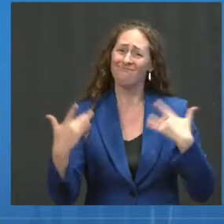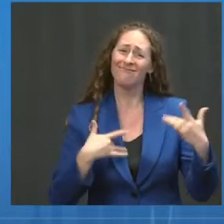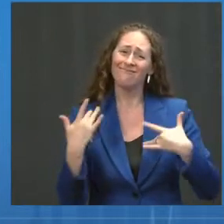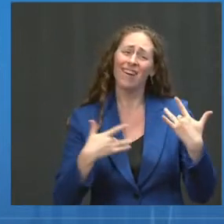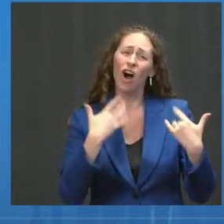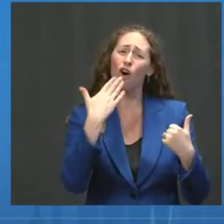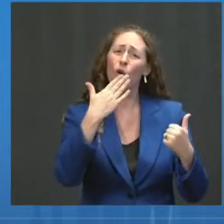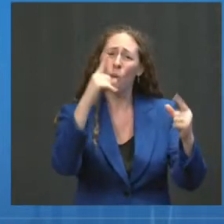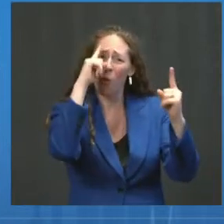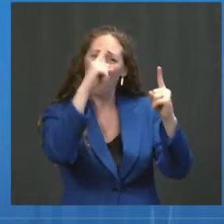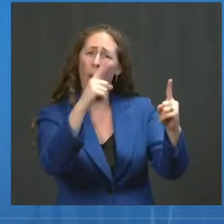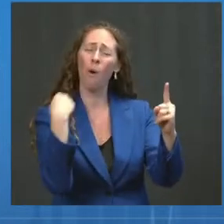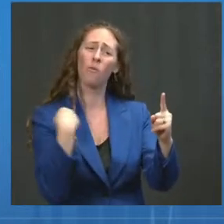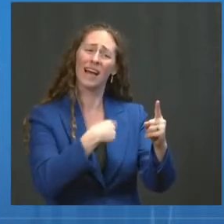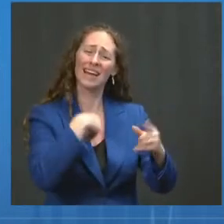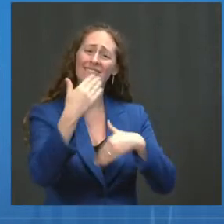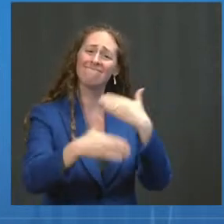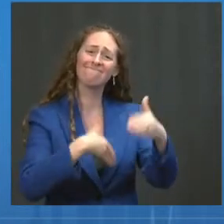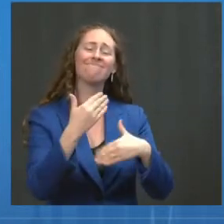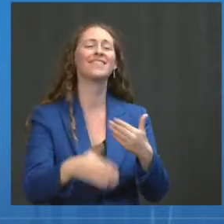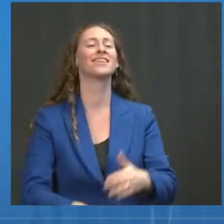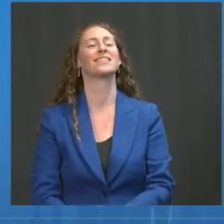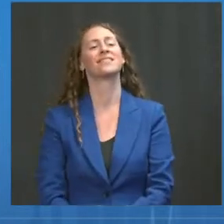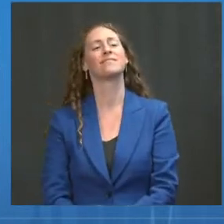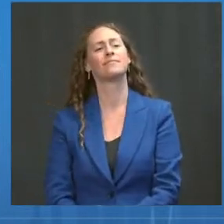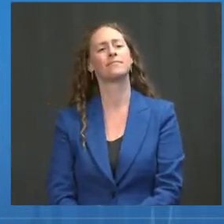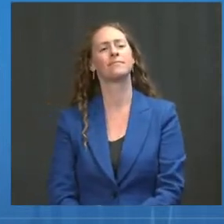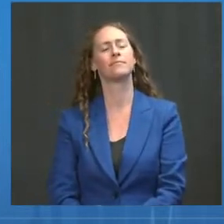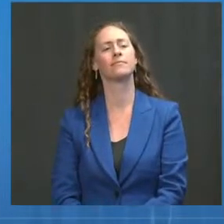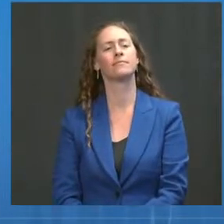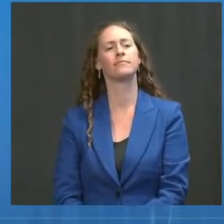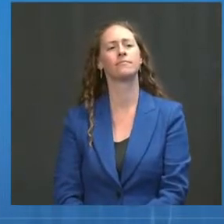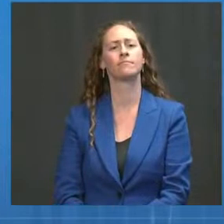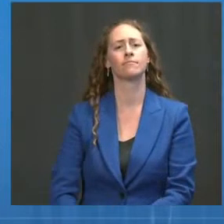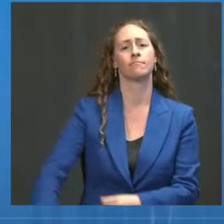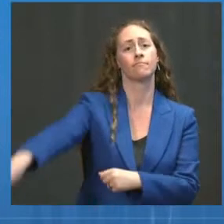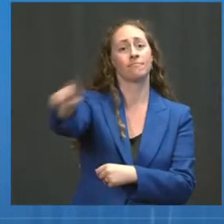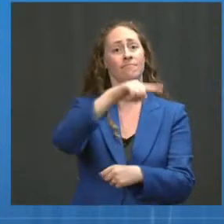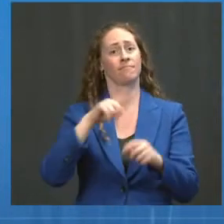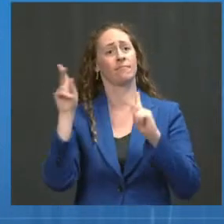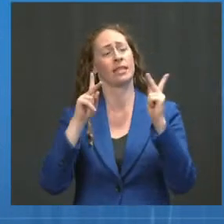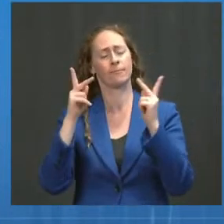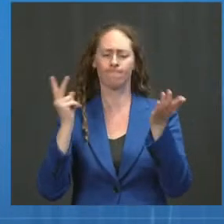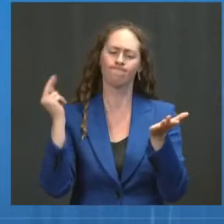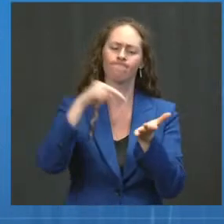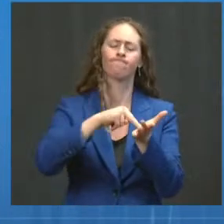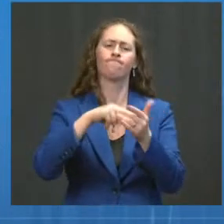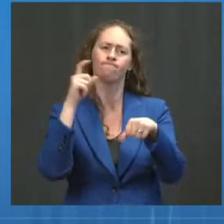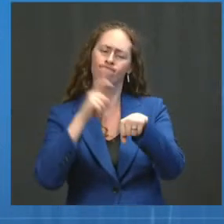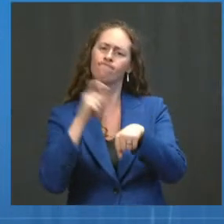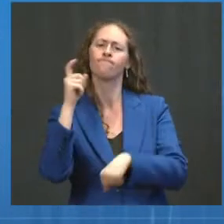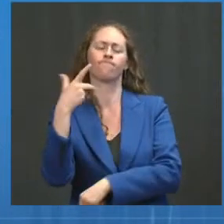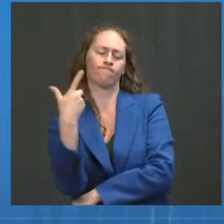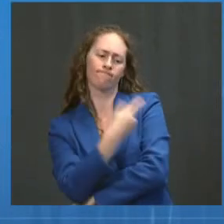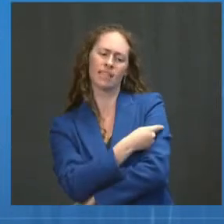Americans across the country are continuing to step up, do their part, and get vaccinated.